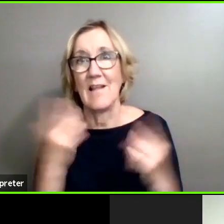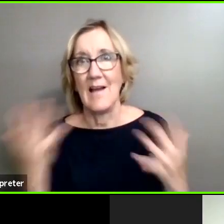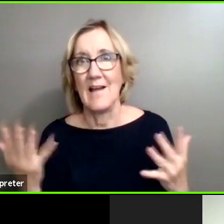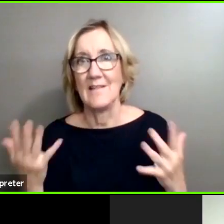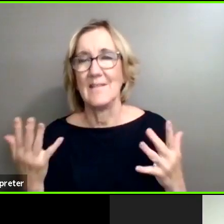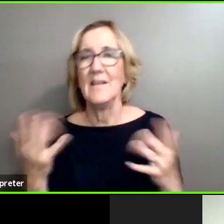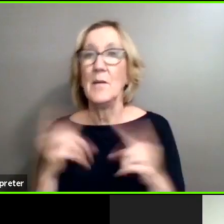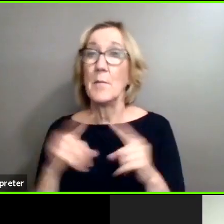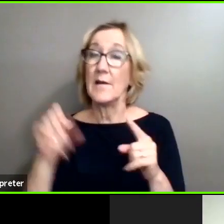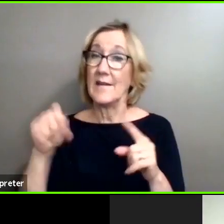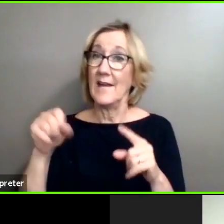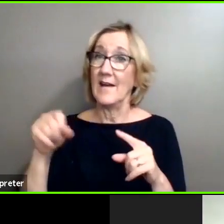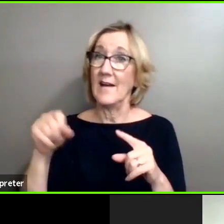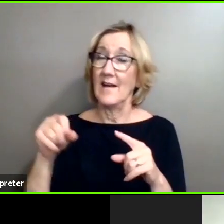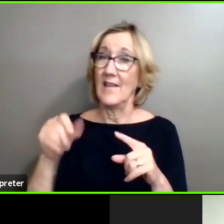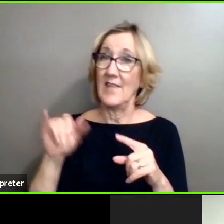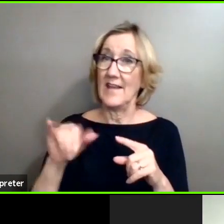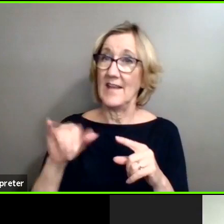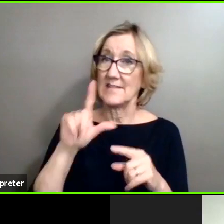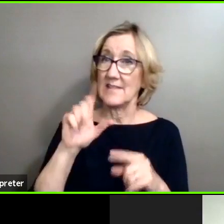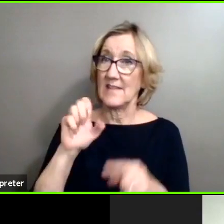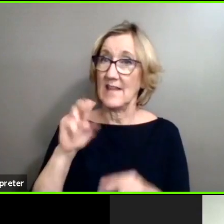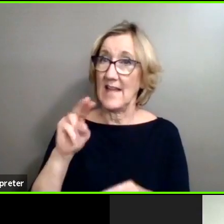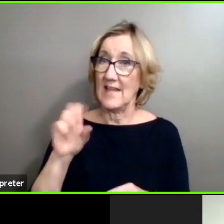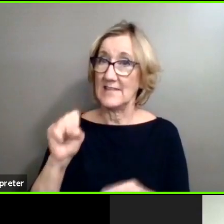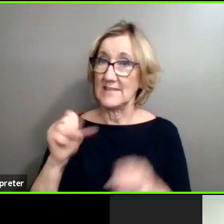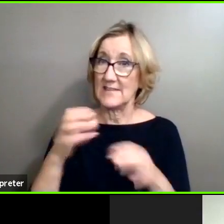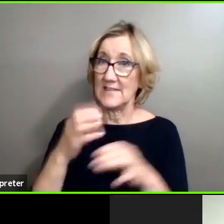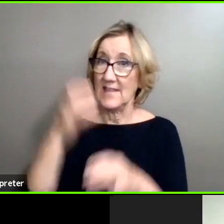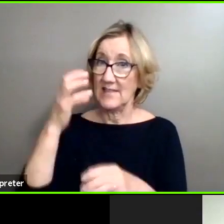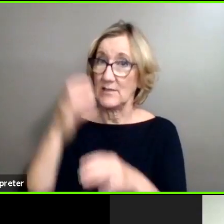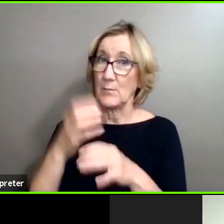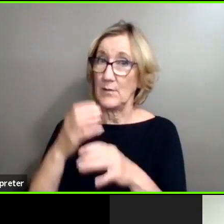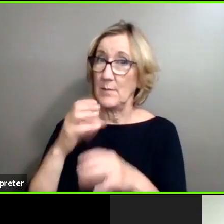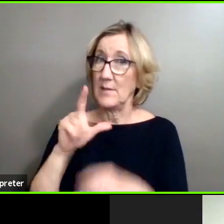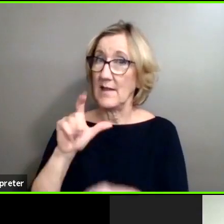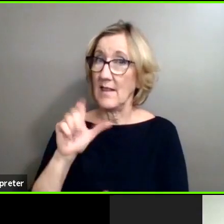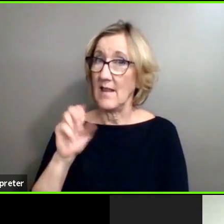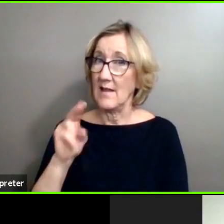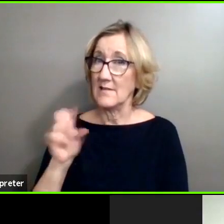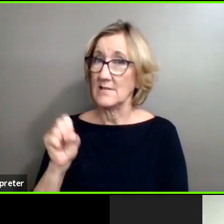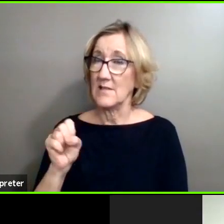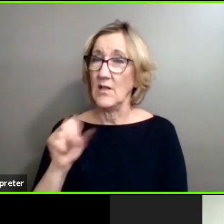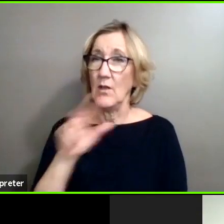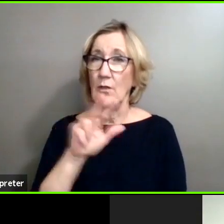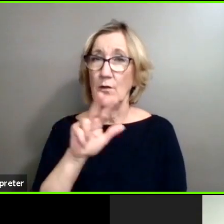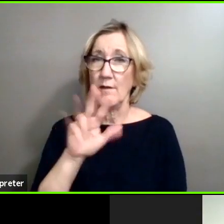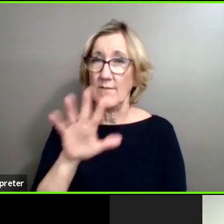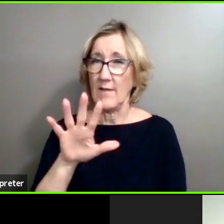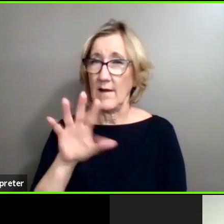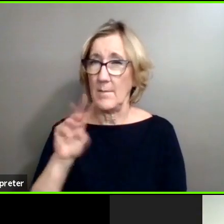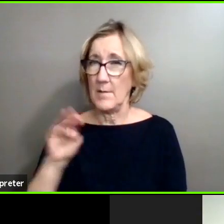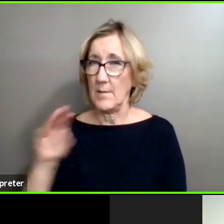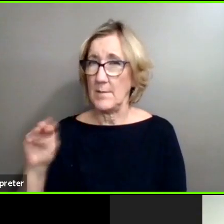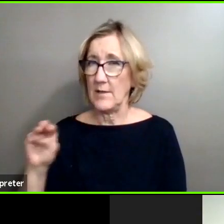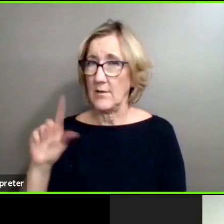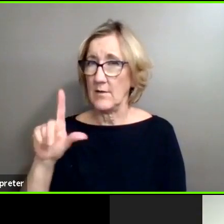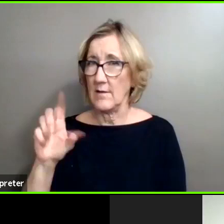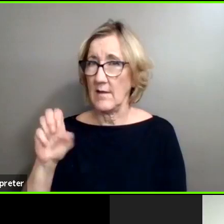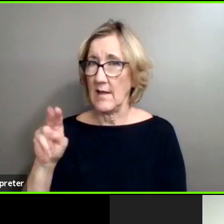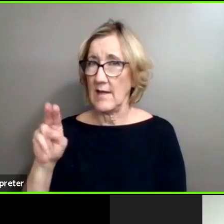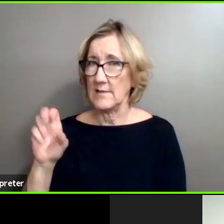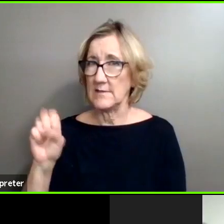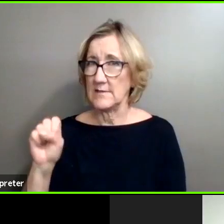But, yeah. And then this is the lens. So, this is a pretty big lens. This is a 35-millimeter lens. So, what that means